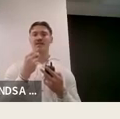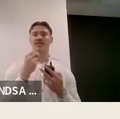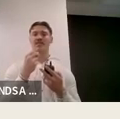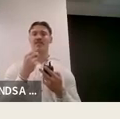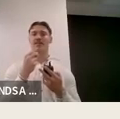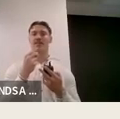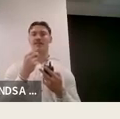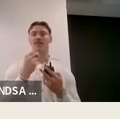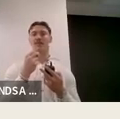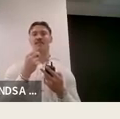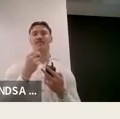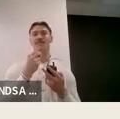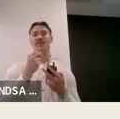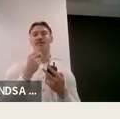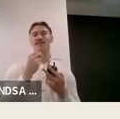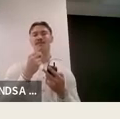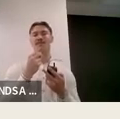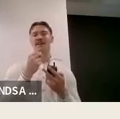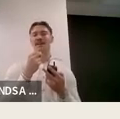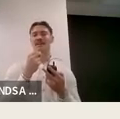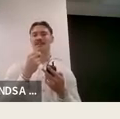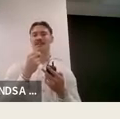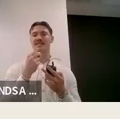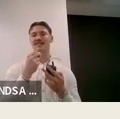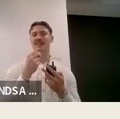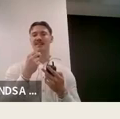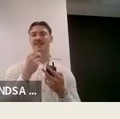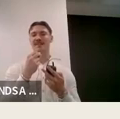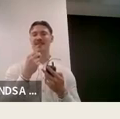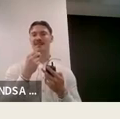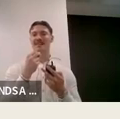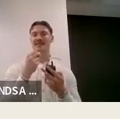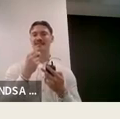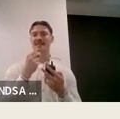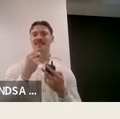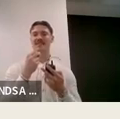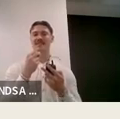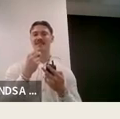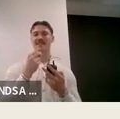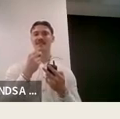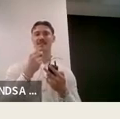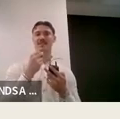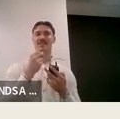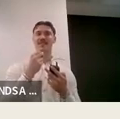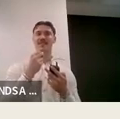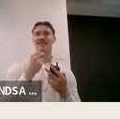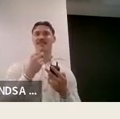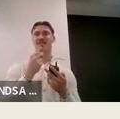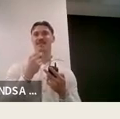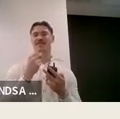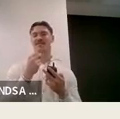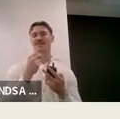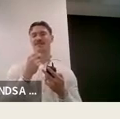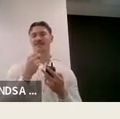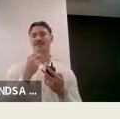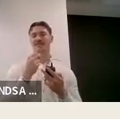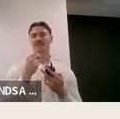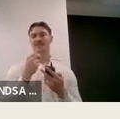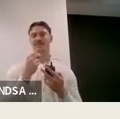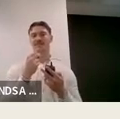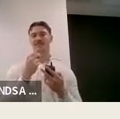students in various parts and stages of the quality process. And you can see a diagram there exemplifying the different ways that students can be engaged.